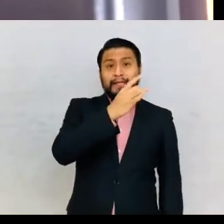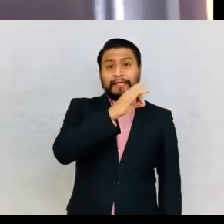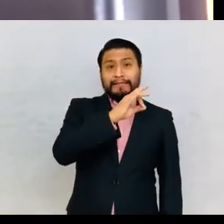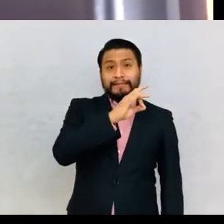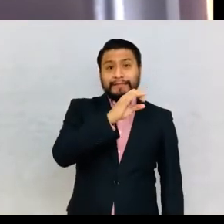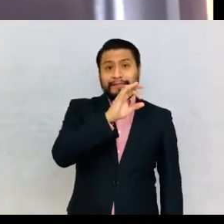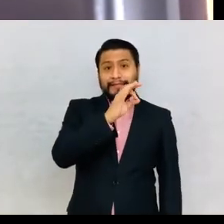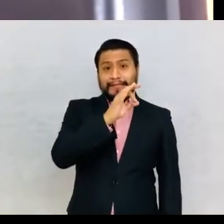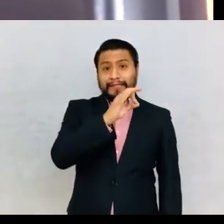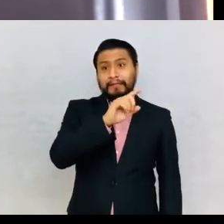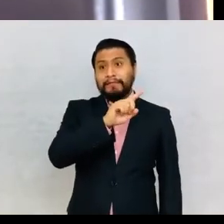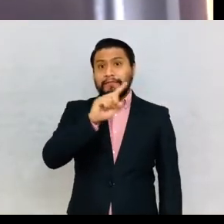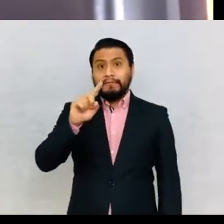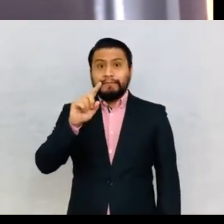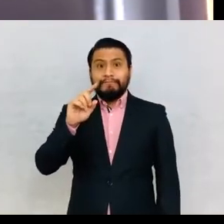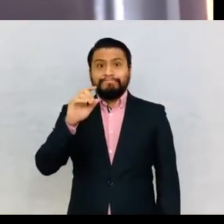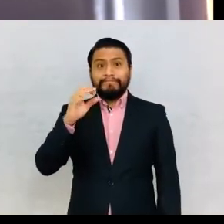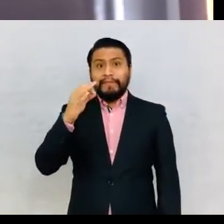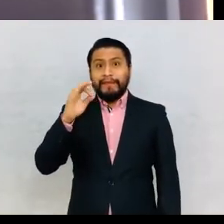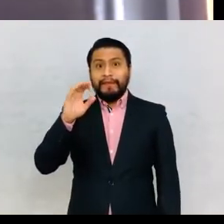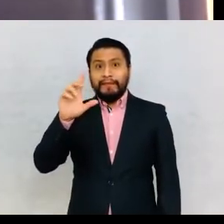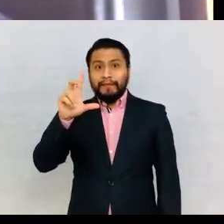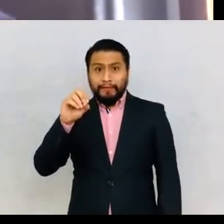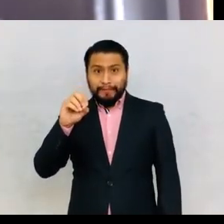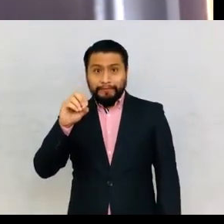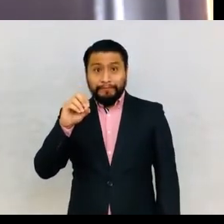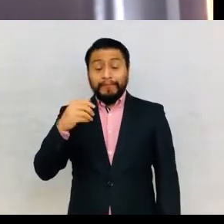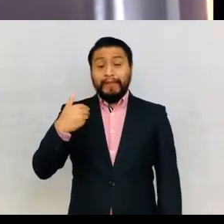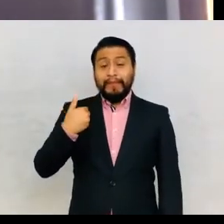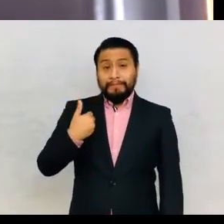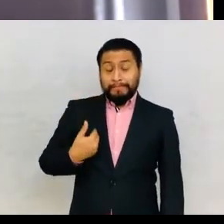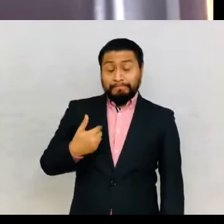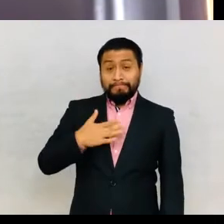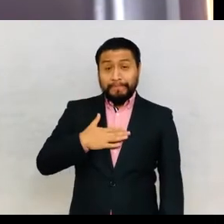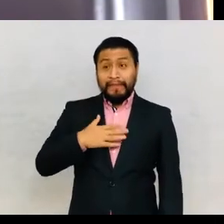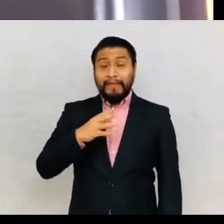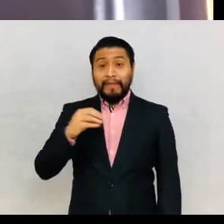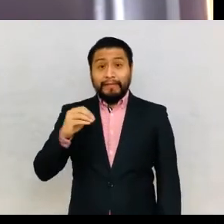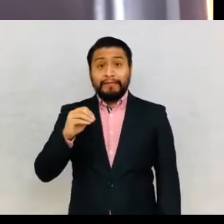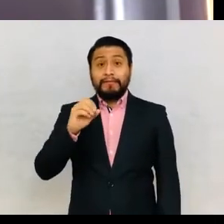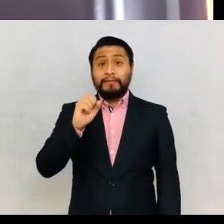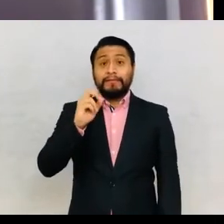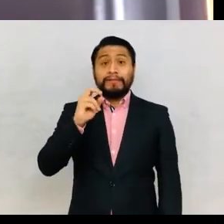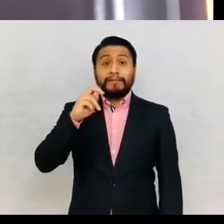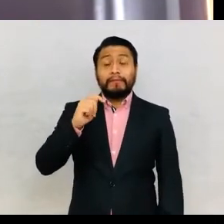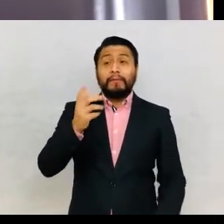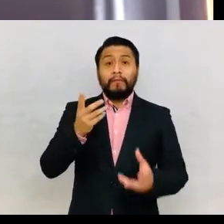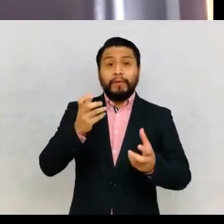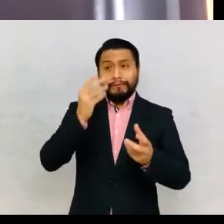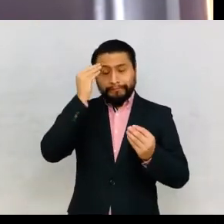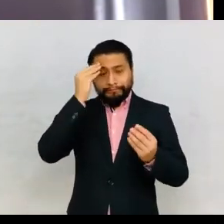Ariadna Acevedo and I want to thank Susan Antiby for organizing the event and for inviting us.